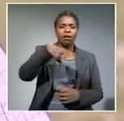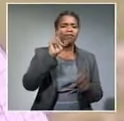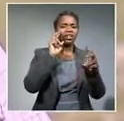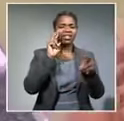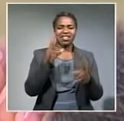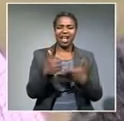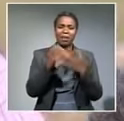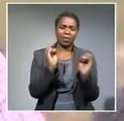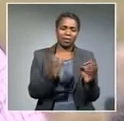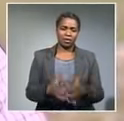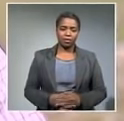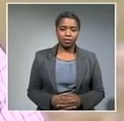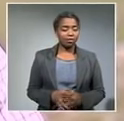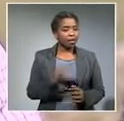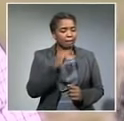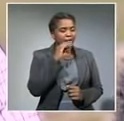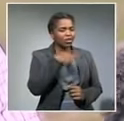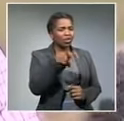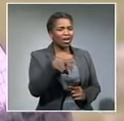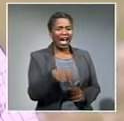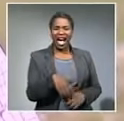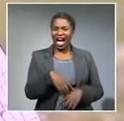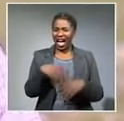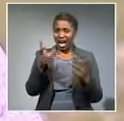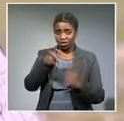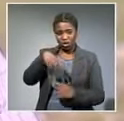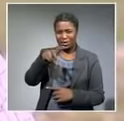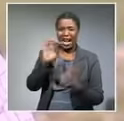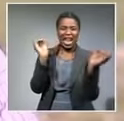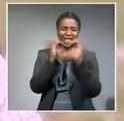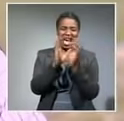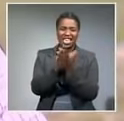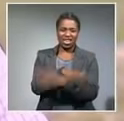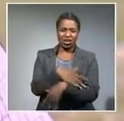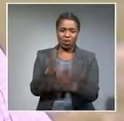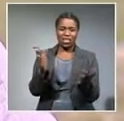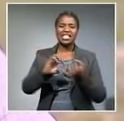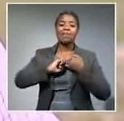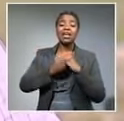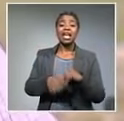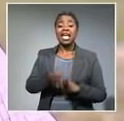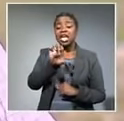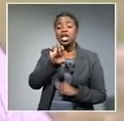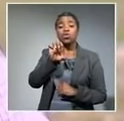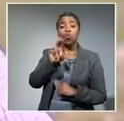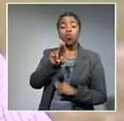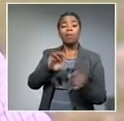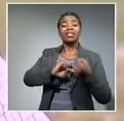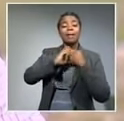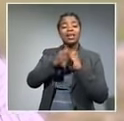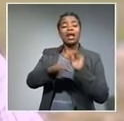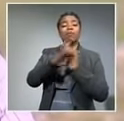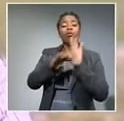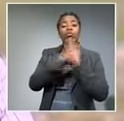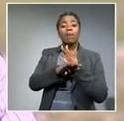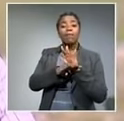So you're saying the community here has not benefited from tourism? At all. We have tried. The EU have funded the program. He